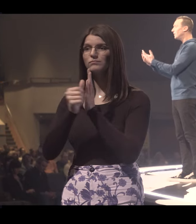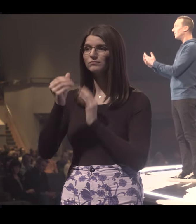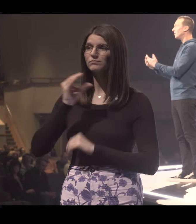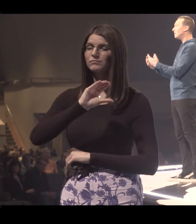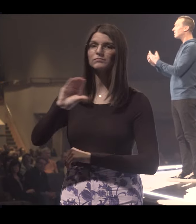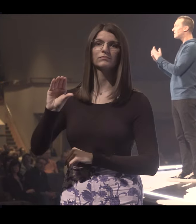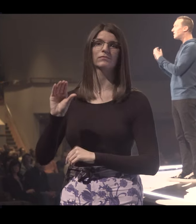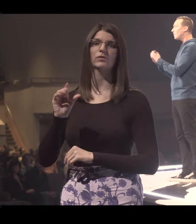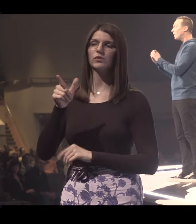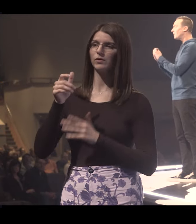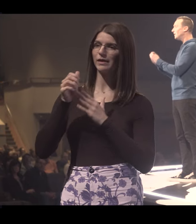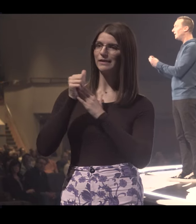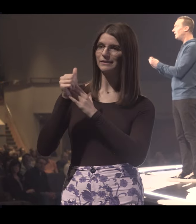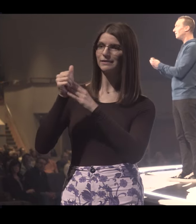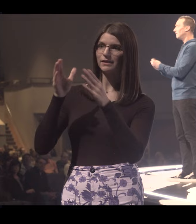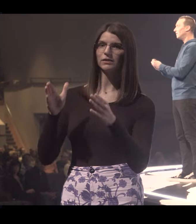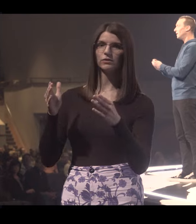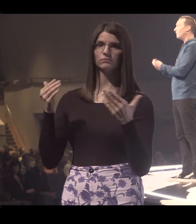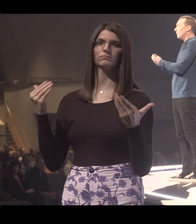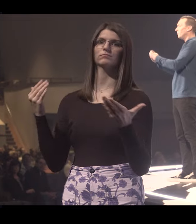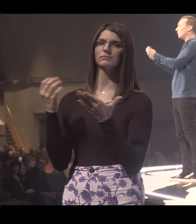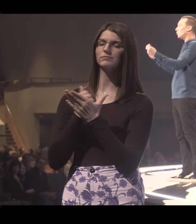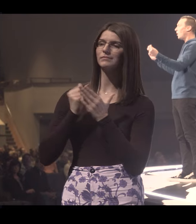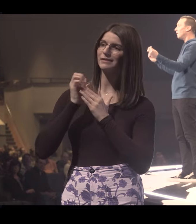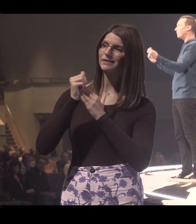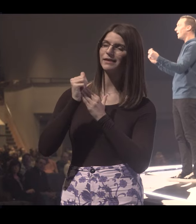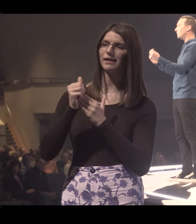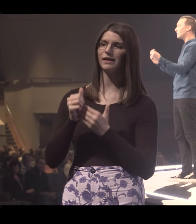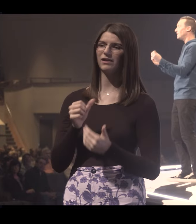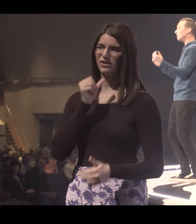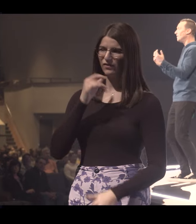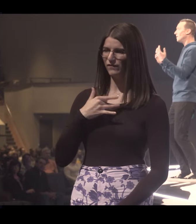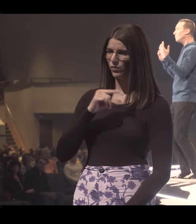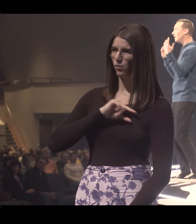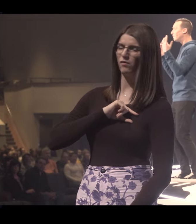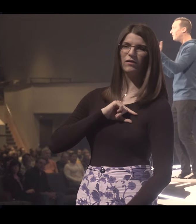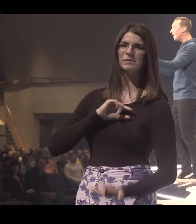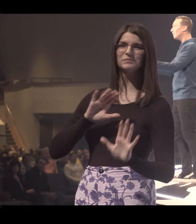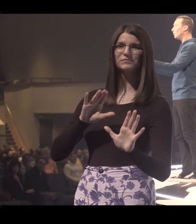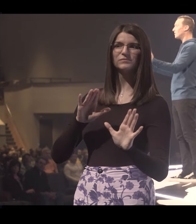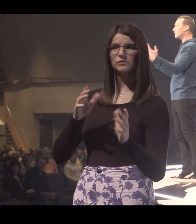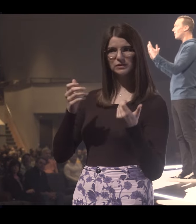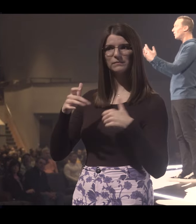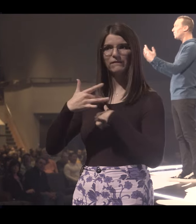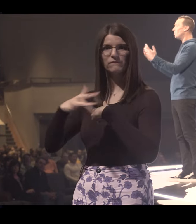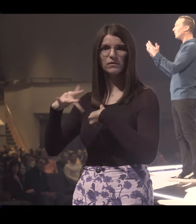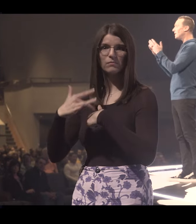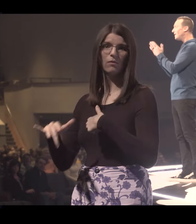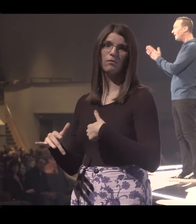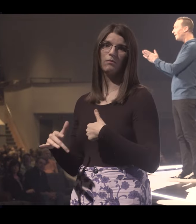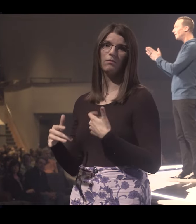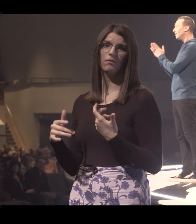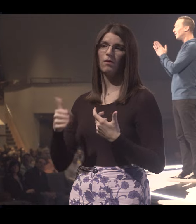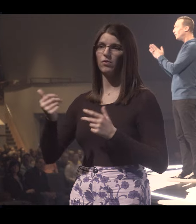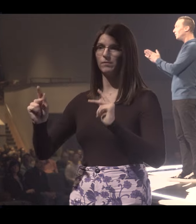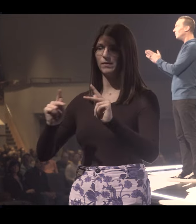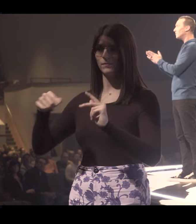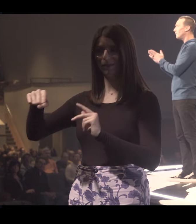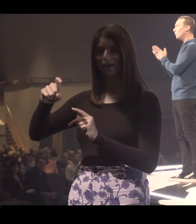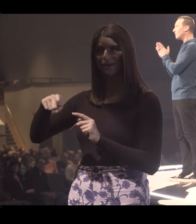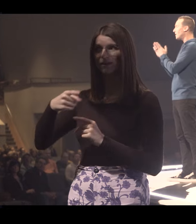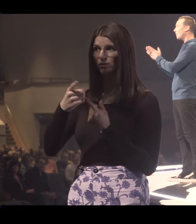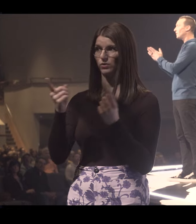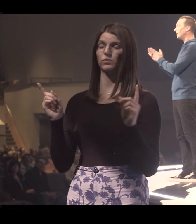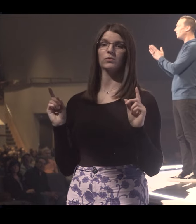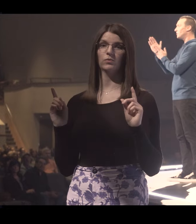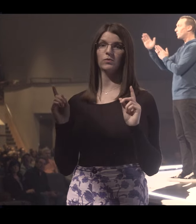gifted you. You're a leader. Step up and lead. If you don't feel qualified, you just need to be available because there's other people that need